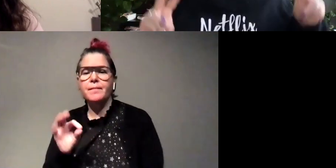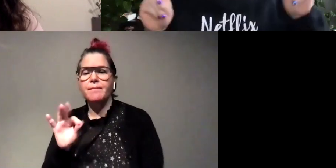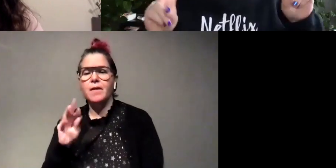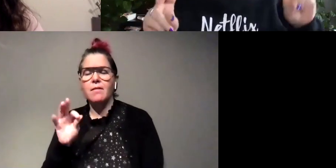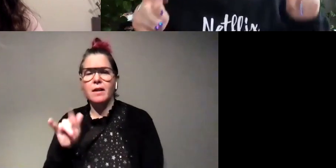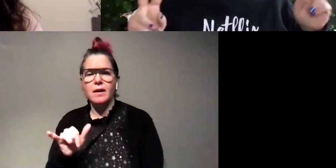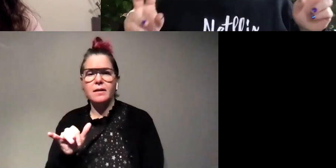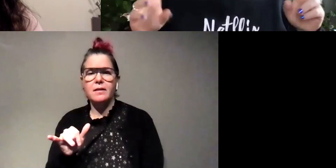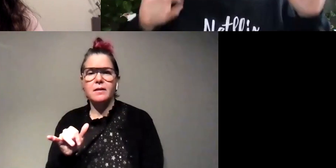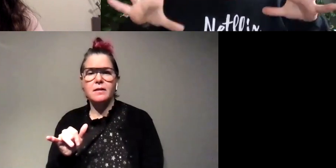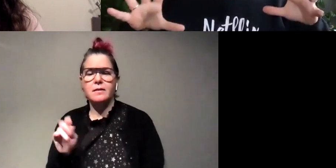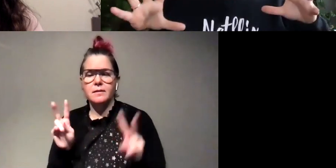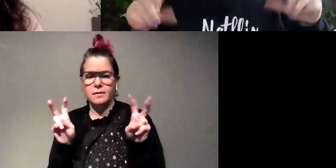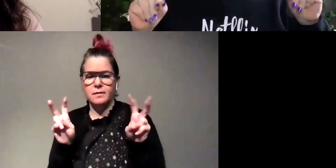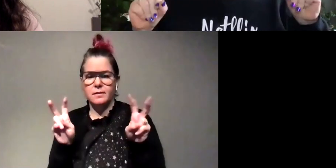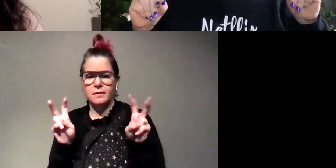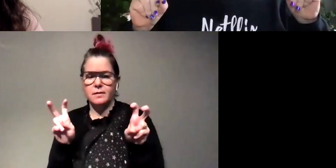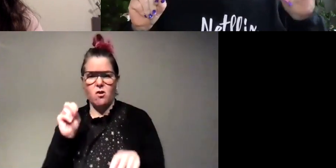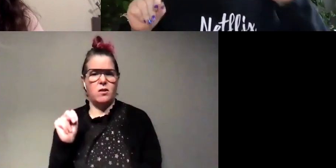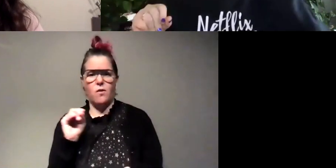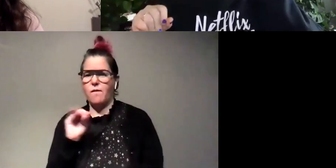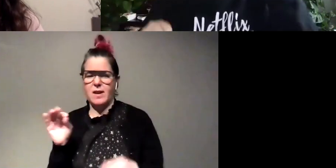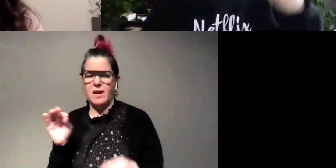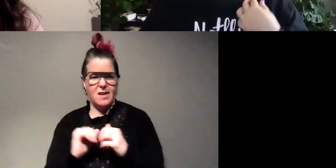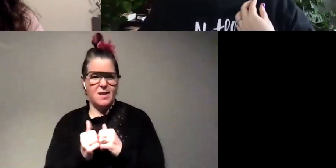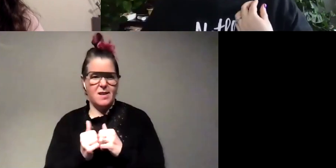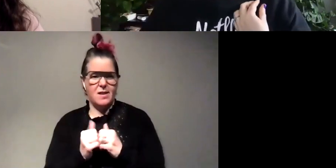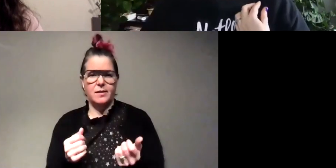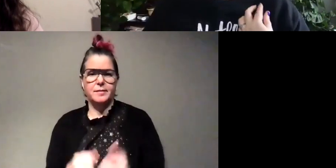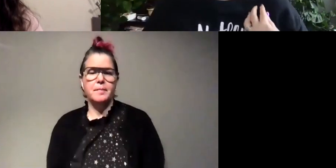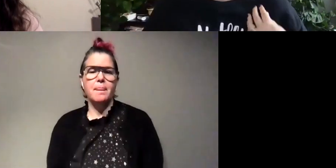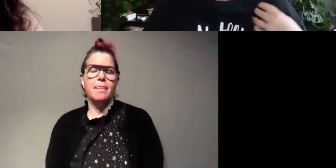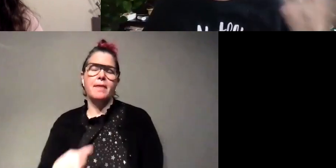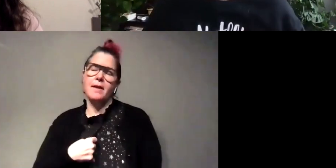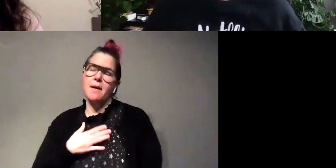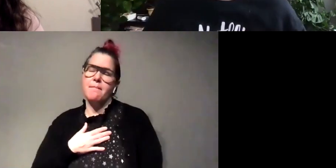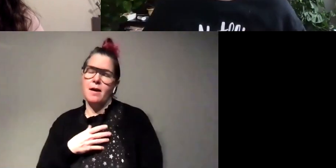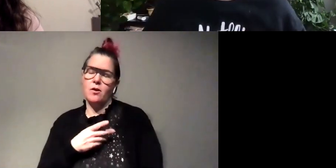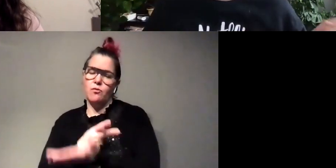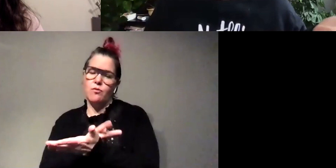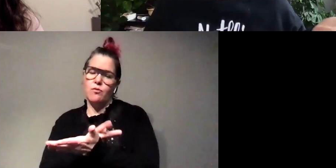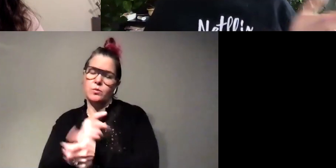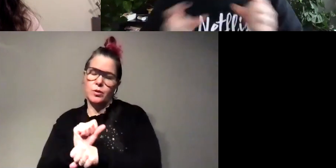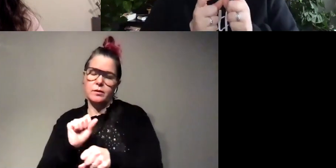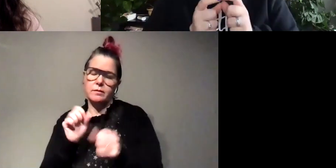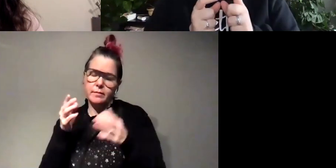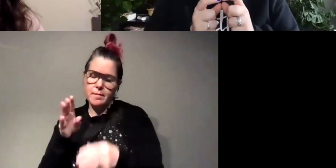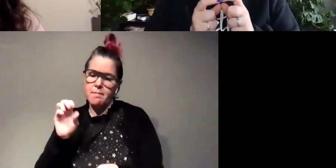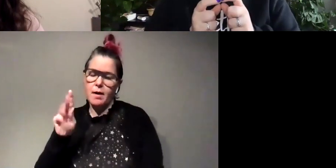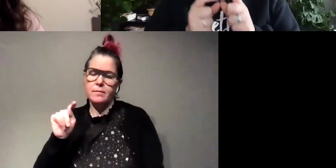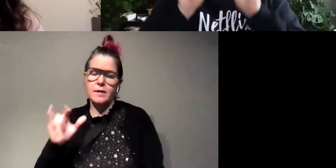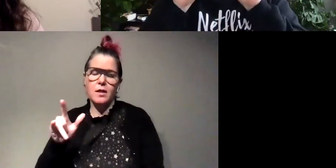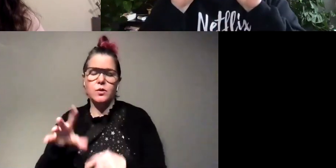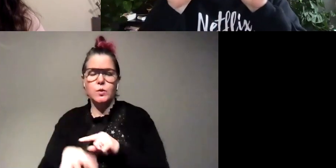turn it turn the light on like like in so i i in my graduate school work i worked on uh bobtail squid and we i